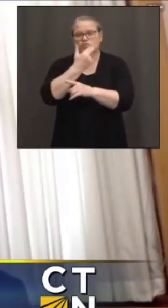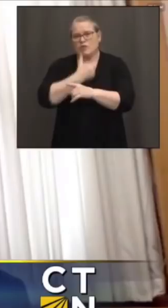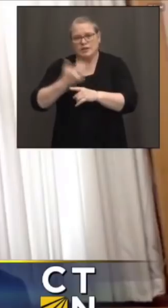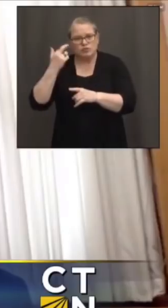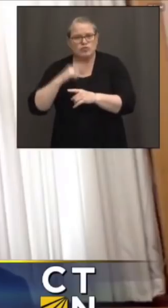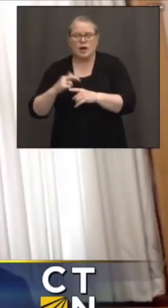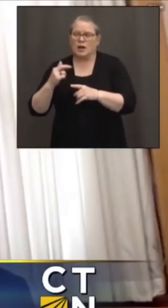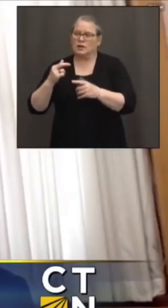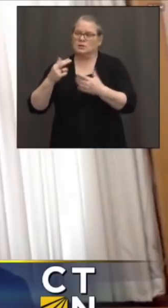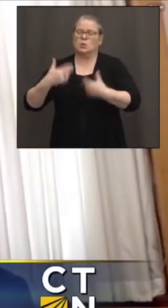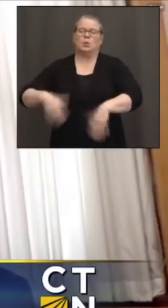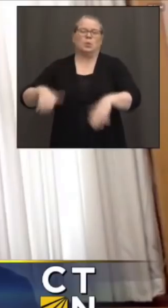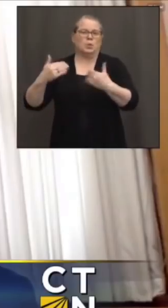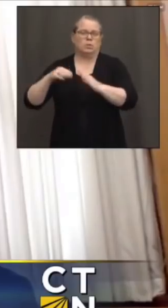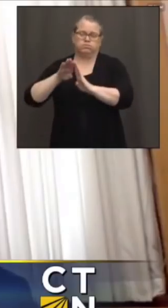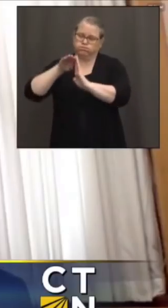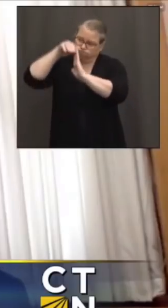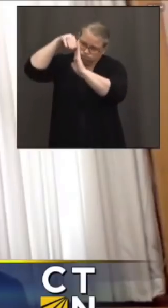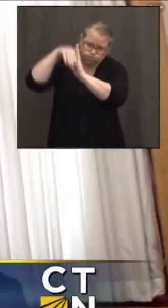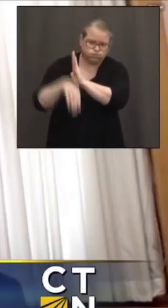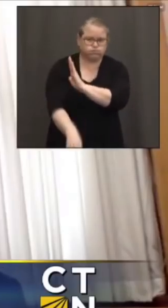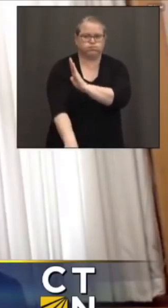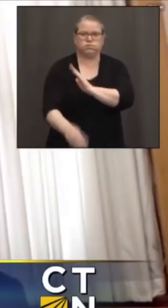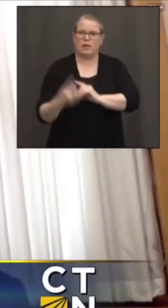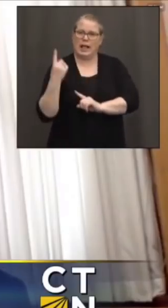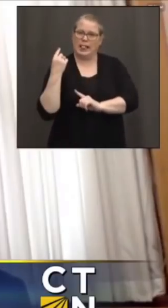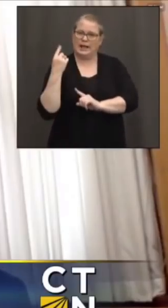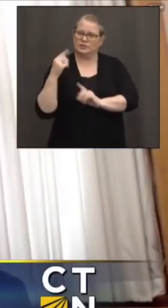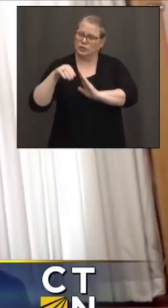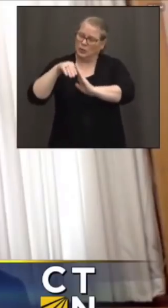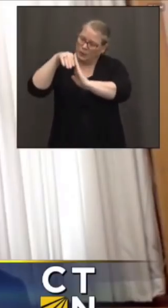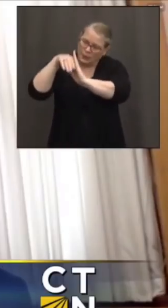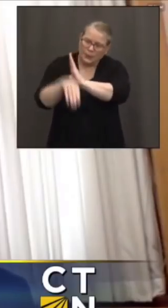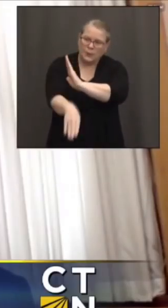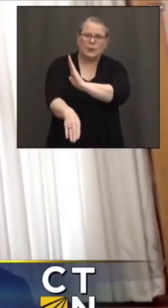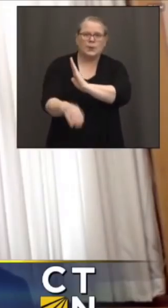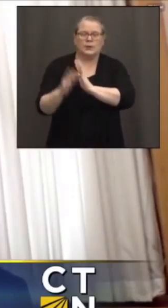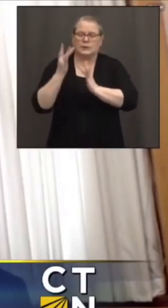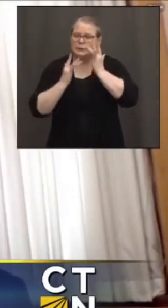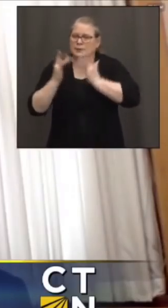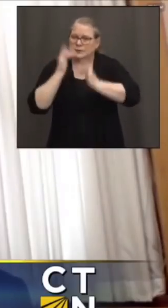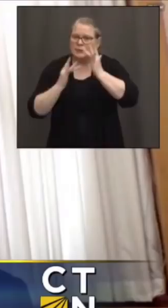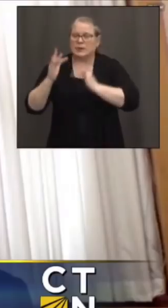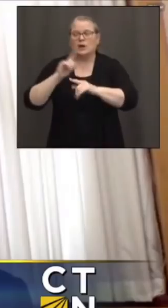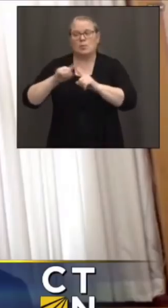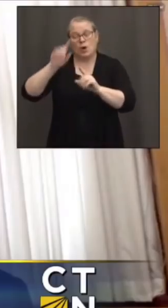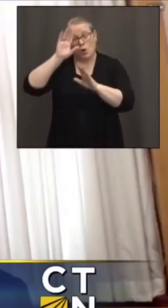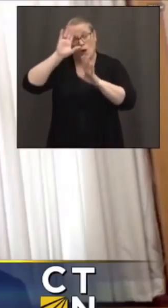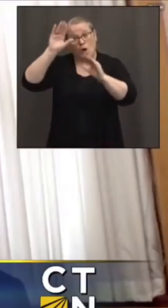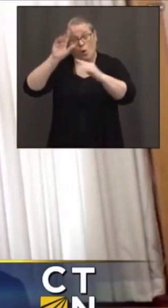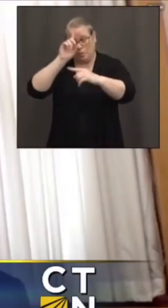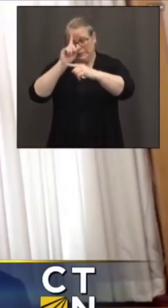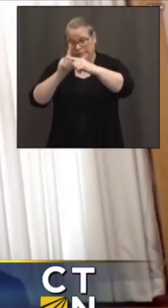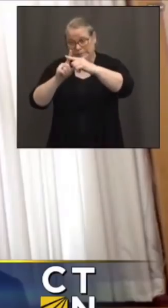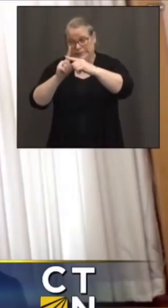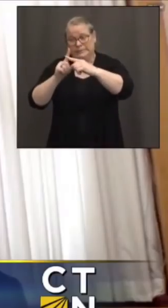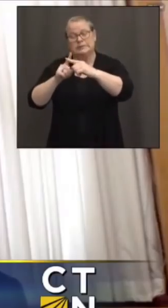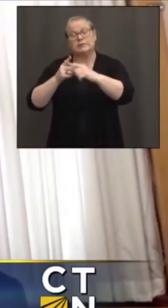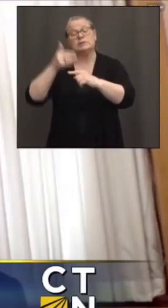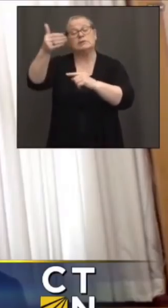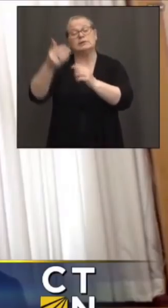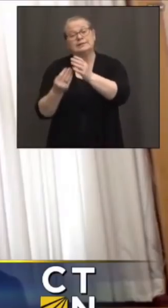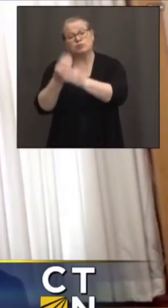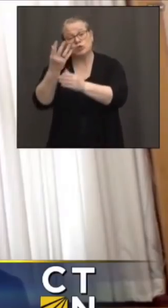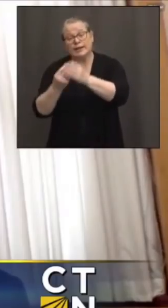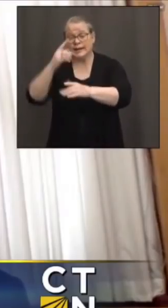who were hit so hard last year. But we're really hopeful and optimistic that as we get into late spring and summer, you know, they're really going to be